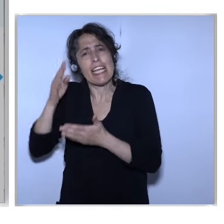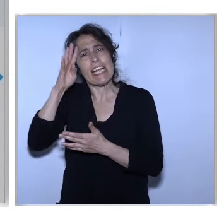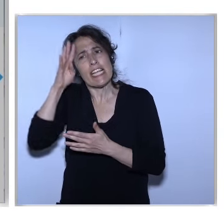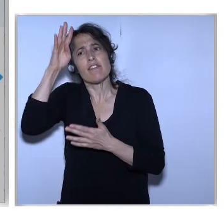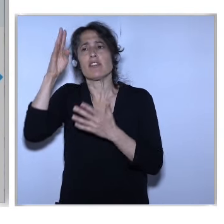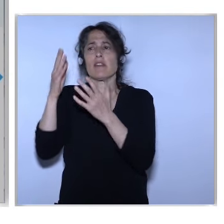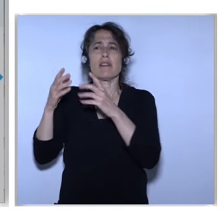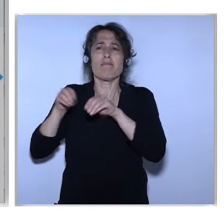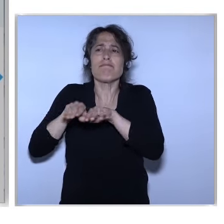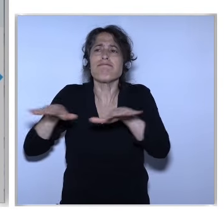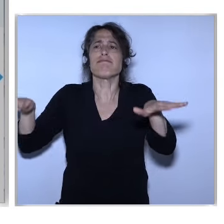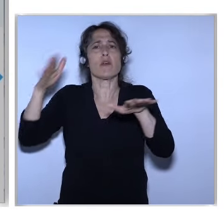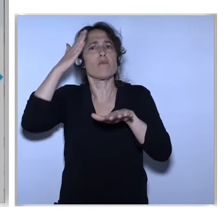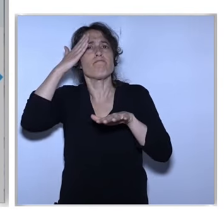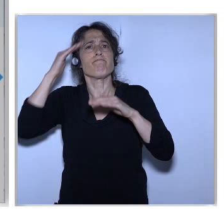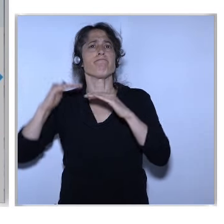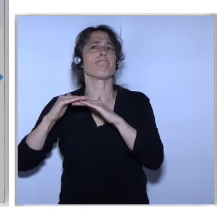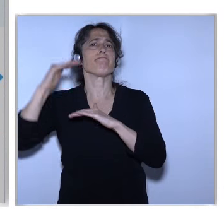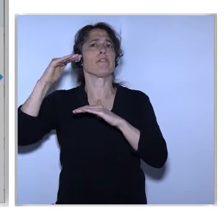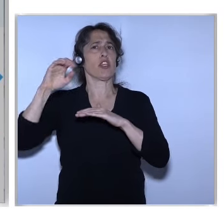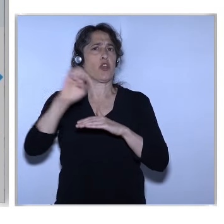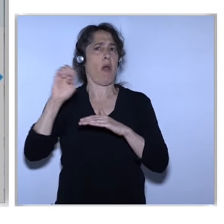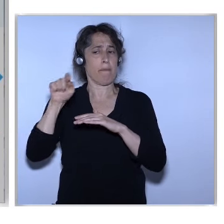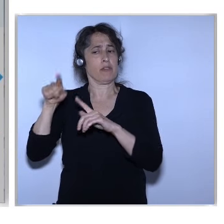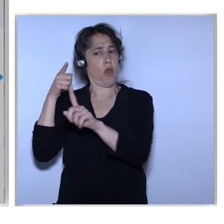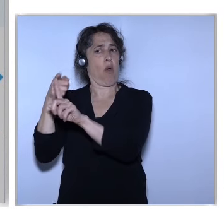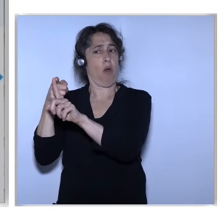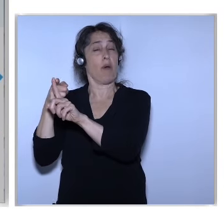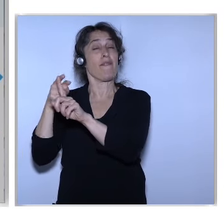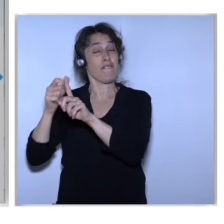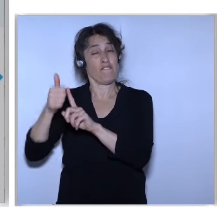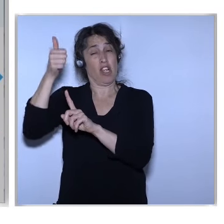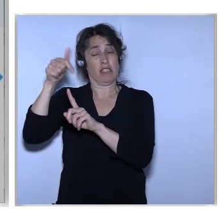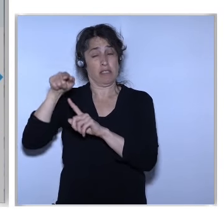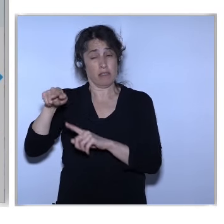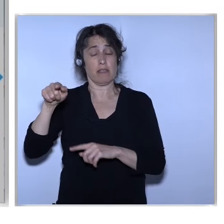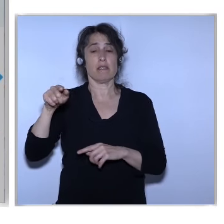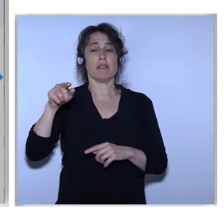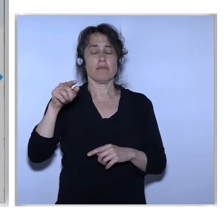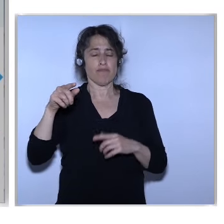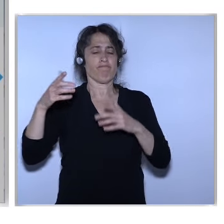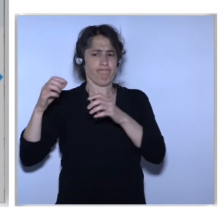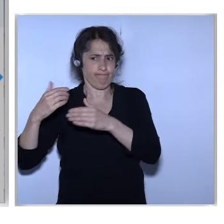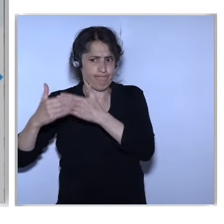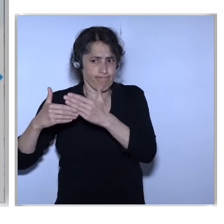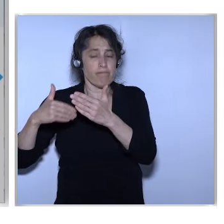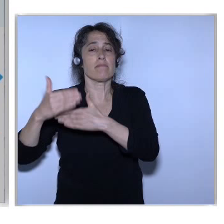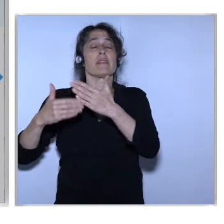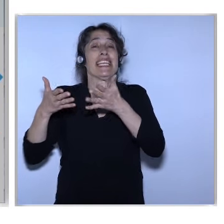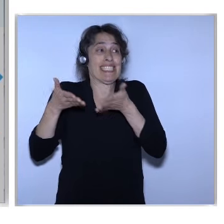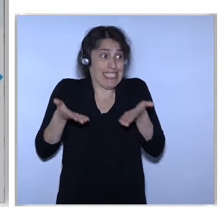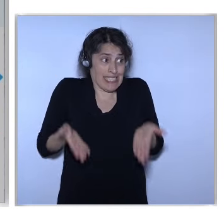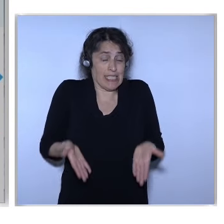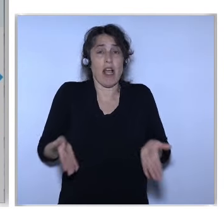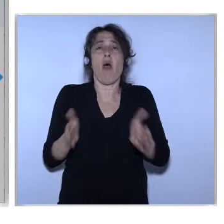Literacy In Europe That's what We actually Challenging now As well Our libraries To make a new Role For